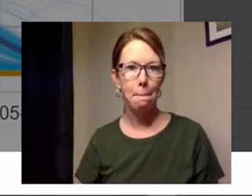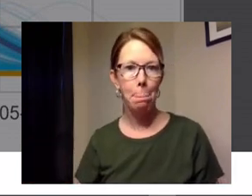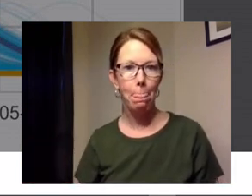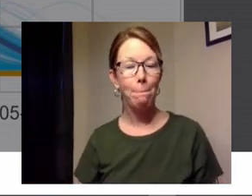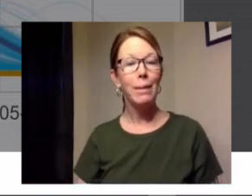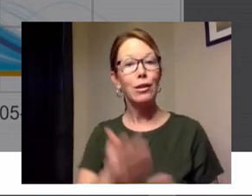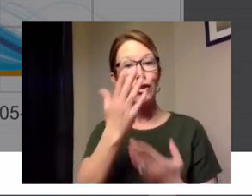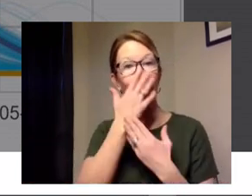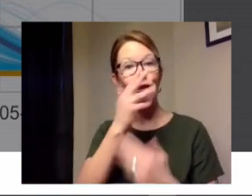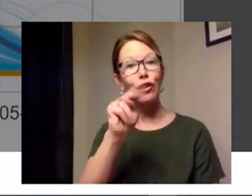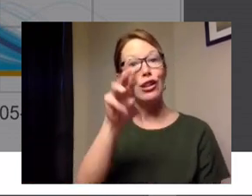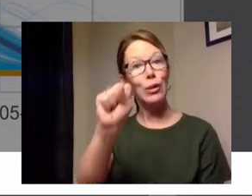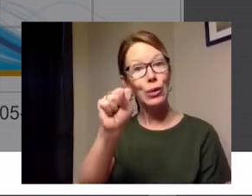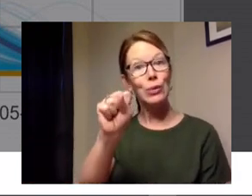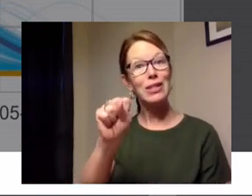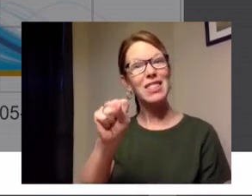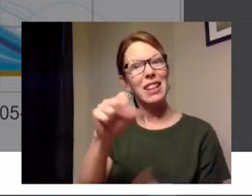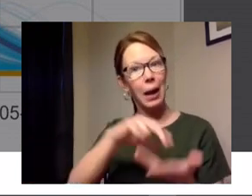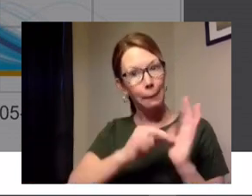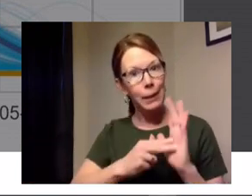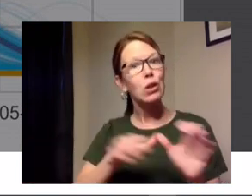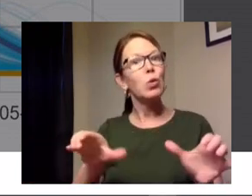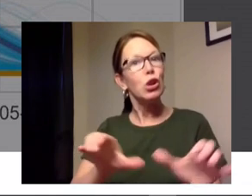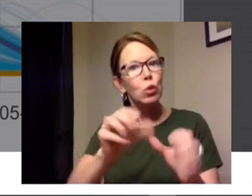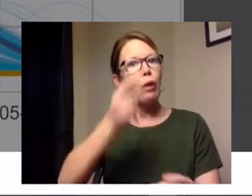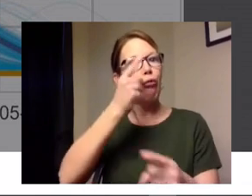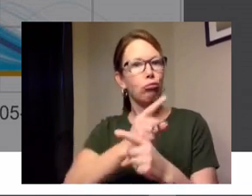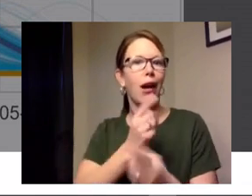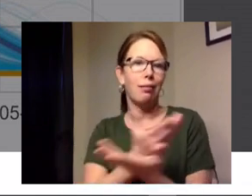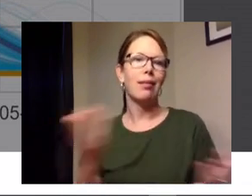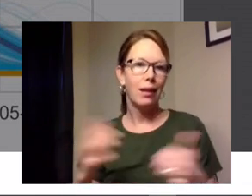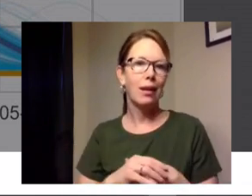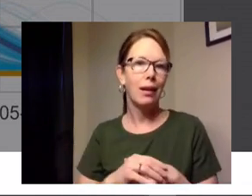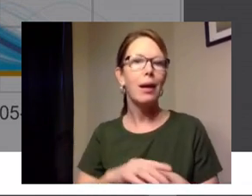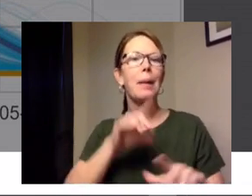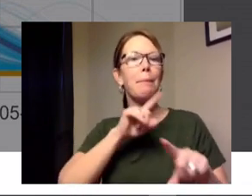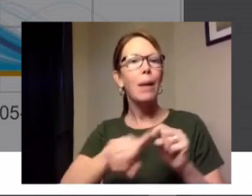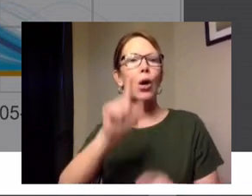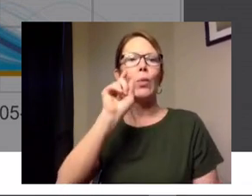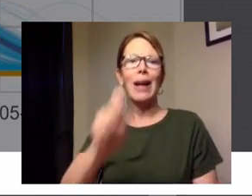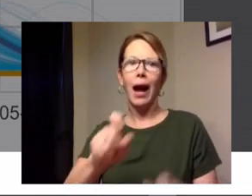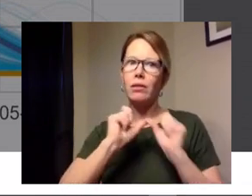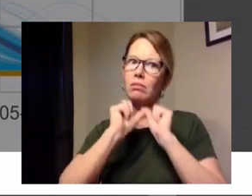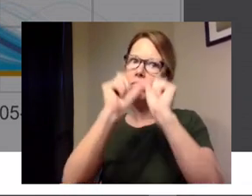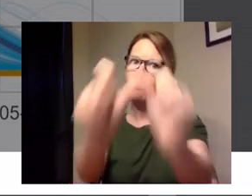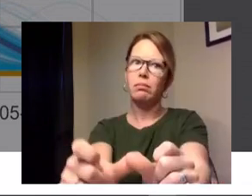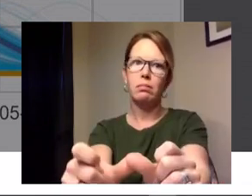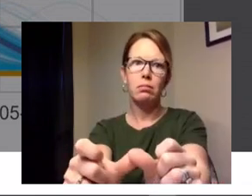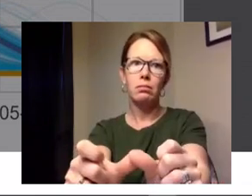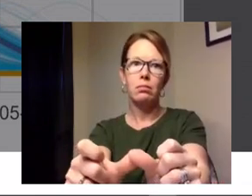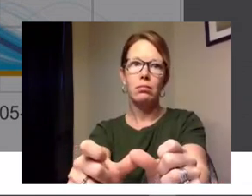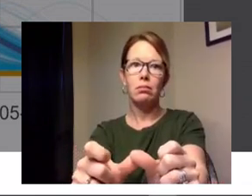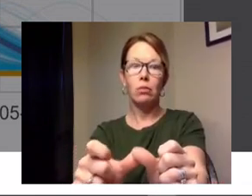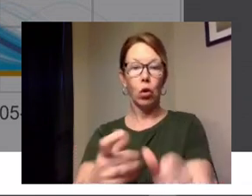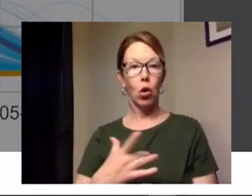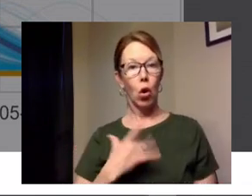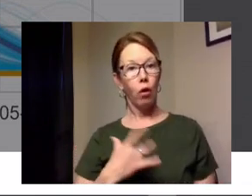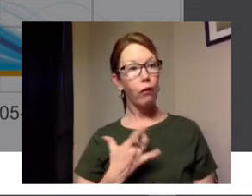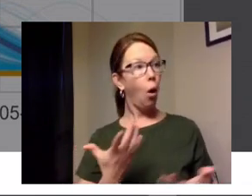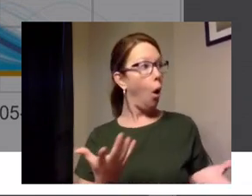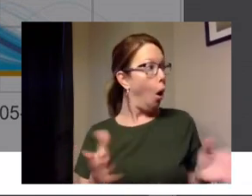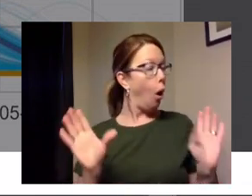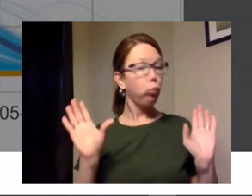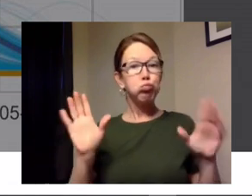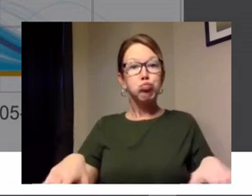news is this is great we're doing exactly what we need to be doing but we have to persist and we have to stick